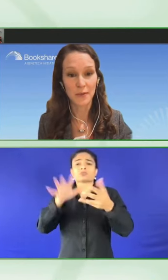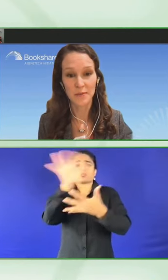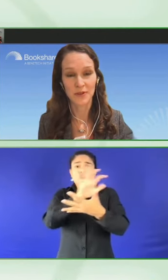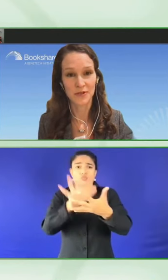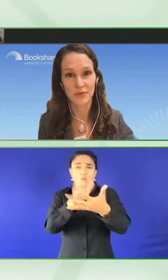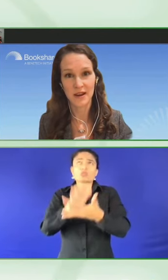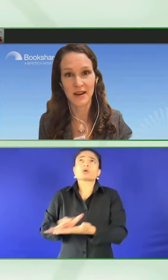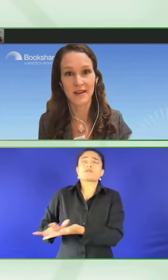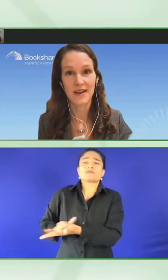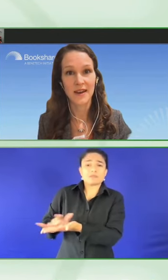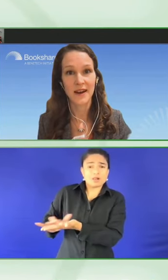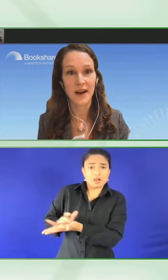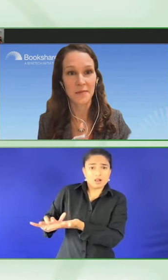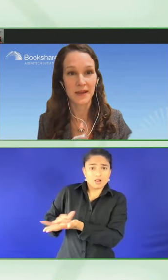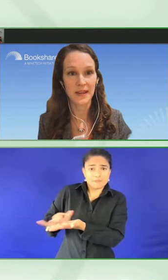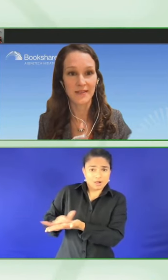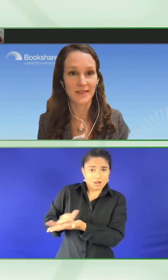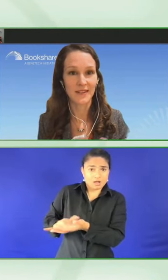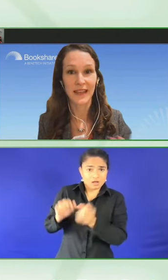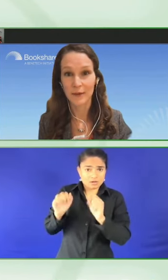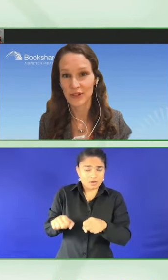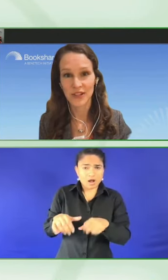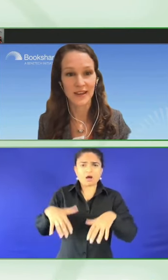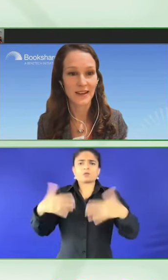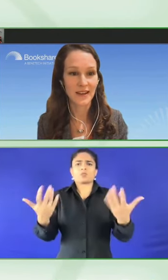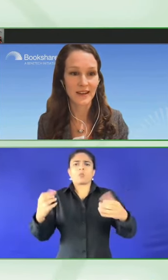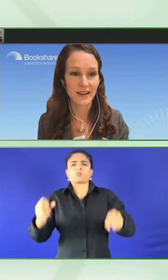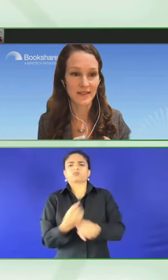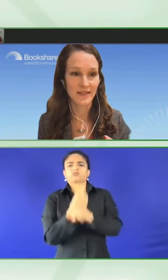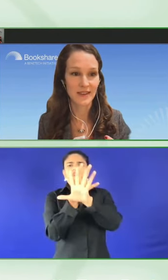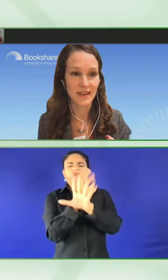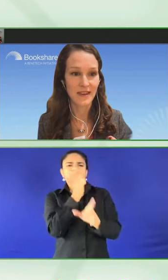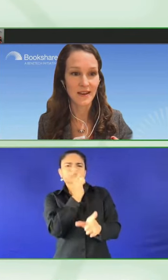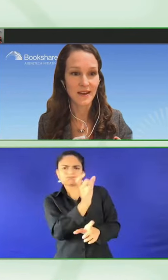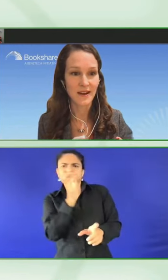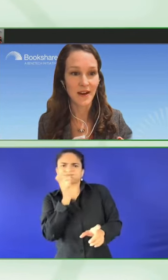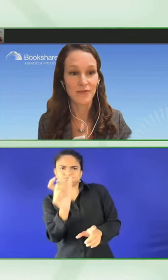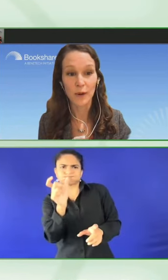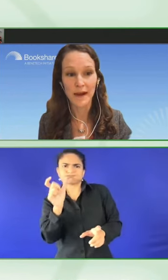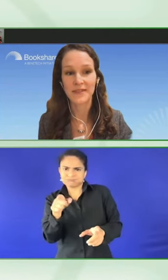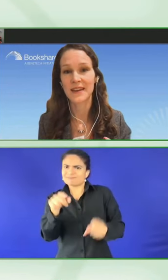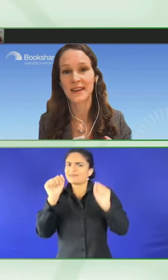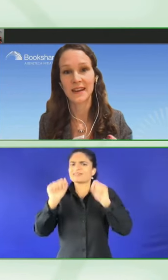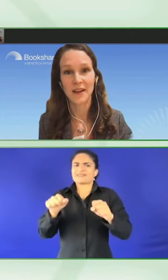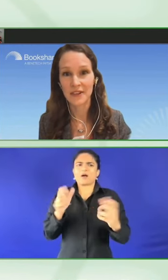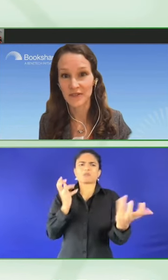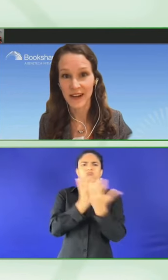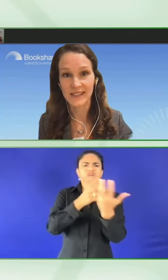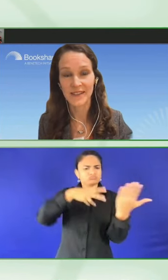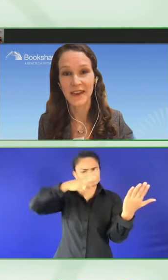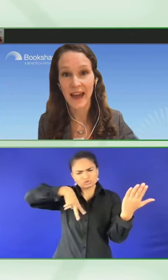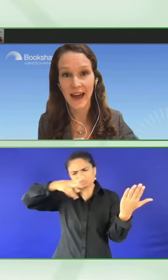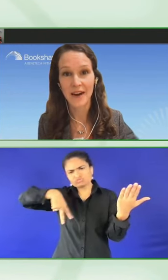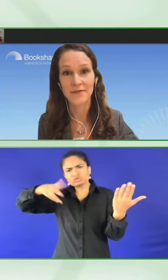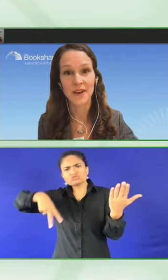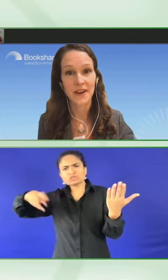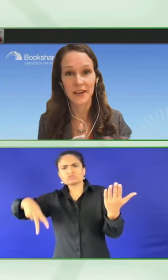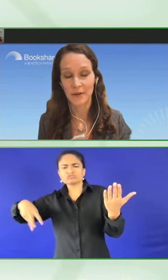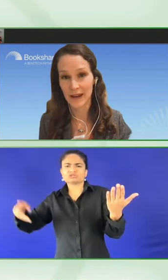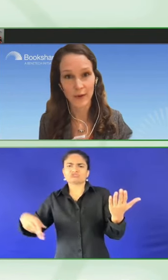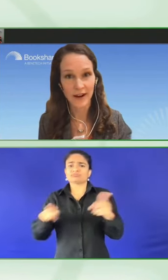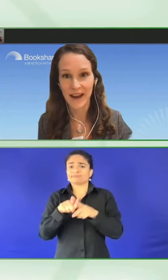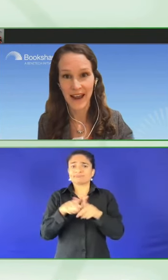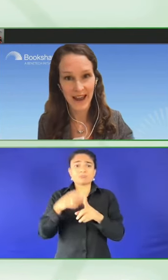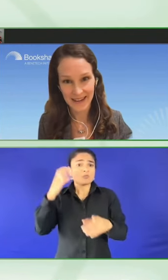to allow people to read in the language they need, in the format they need, on the device that they have,